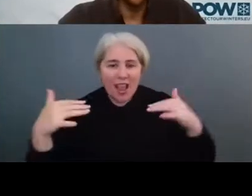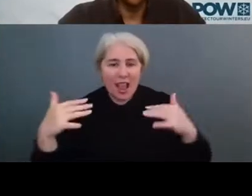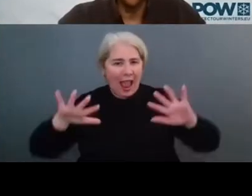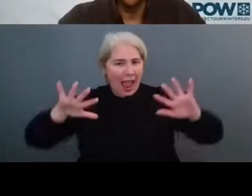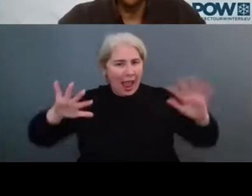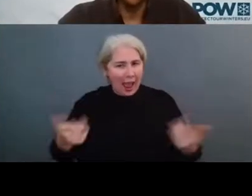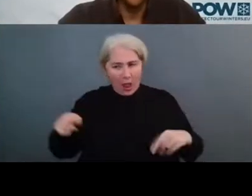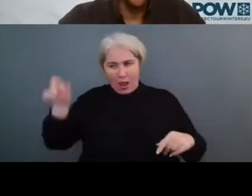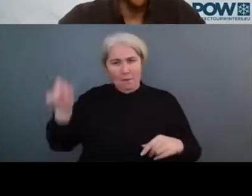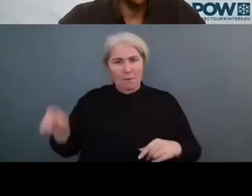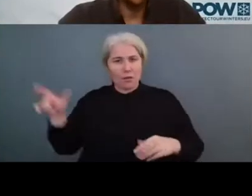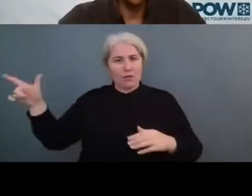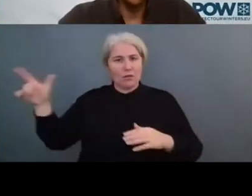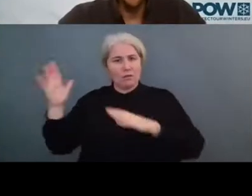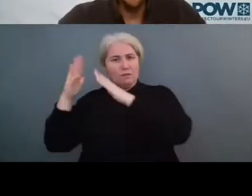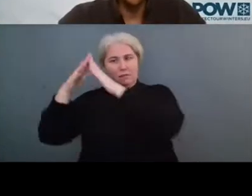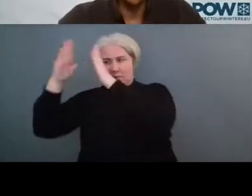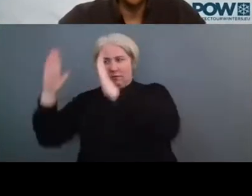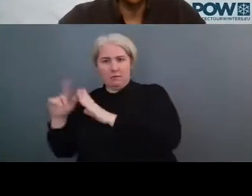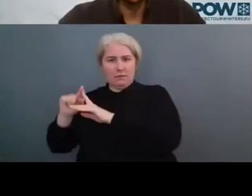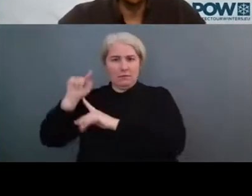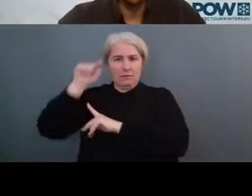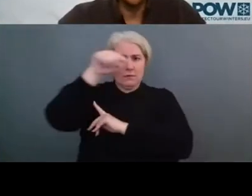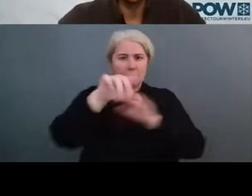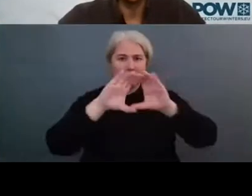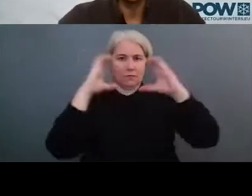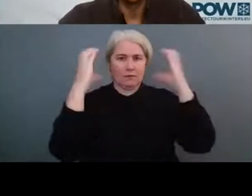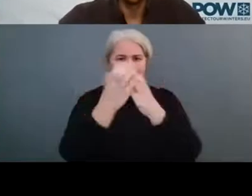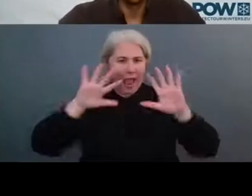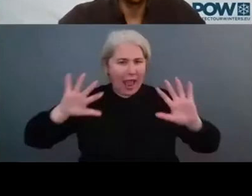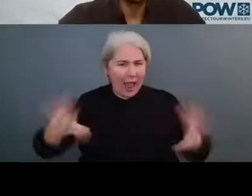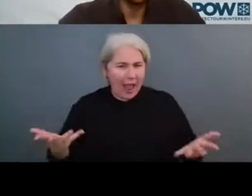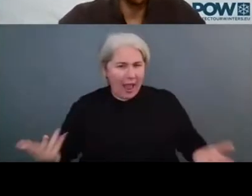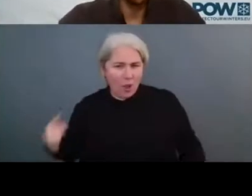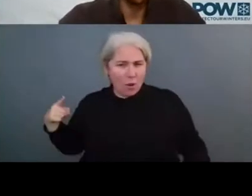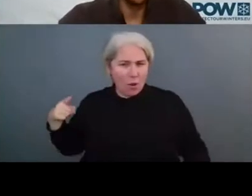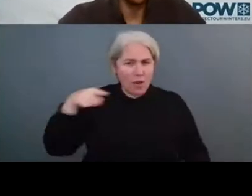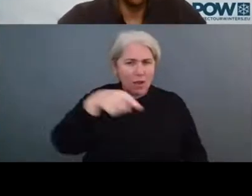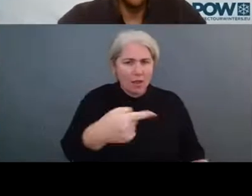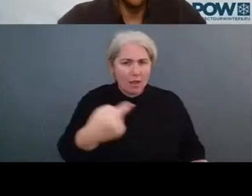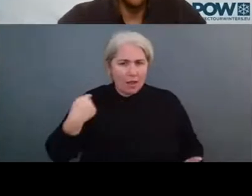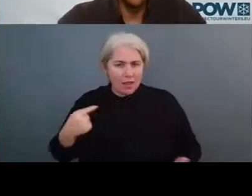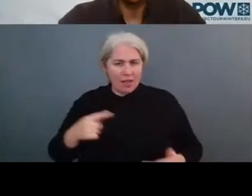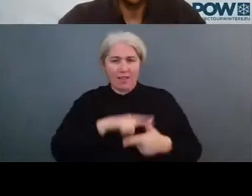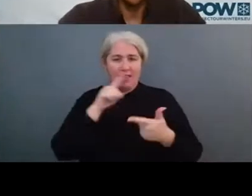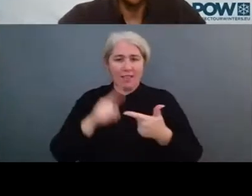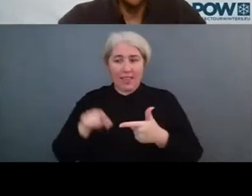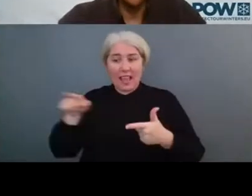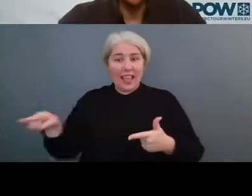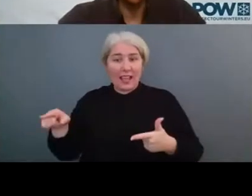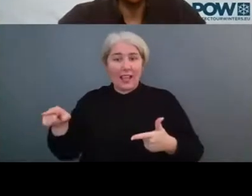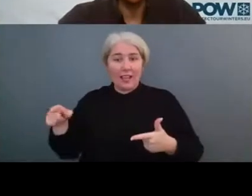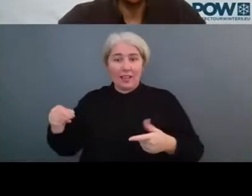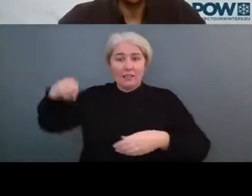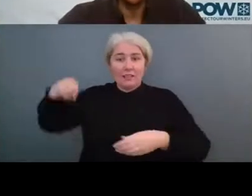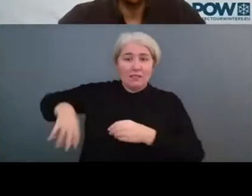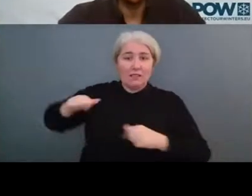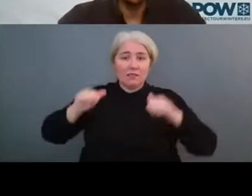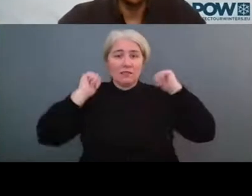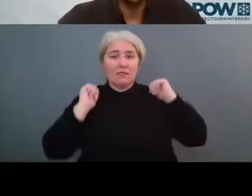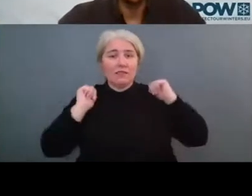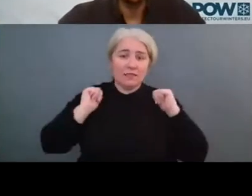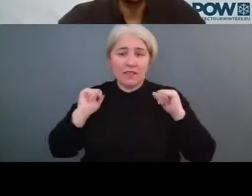sourcing of food, of the use of plastic, the use of waste, and obviously improving buildings, improving energy efficiency,